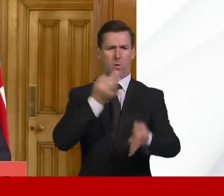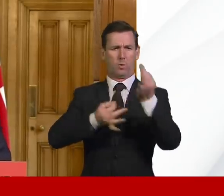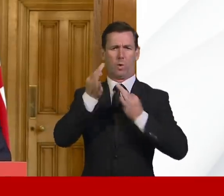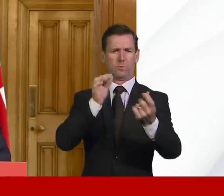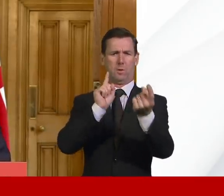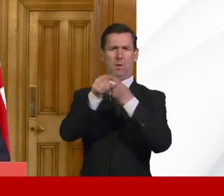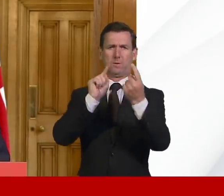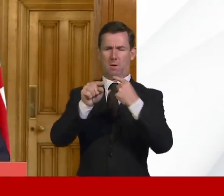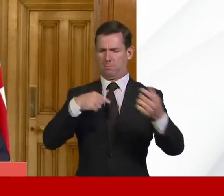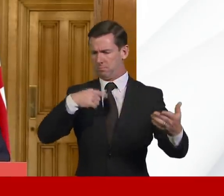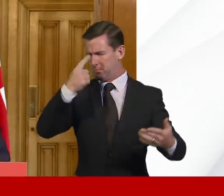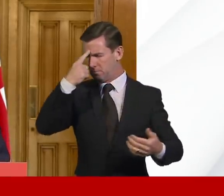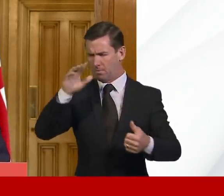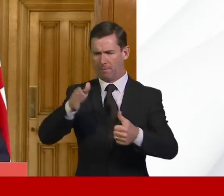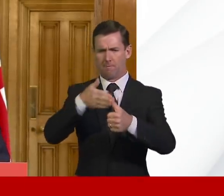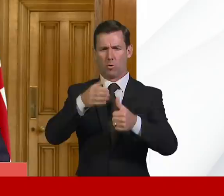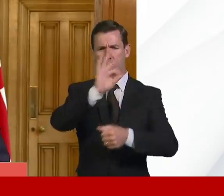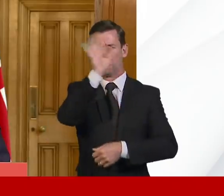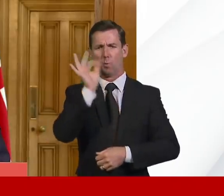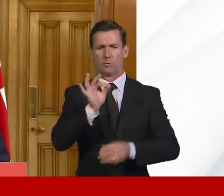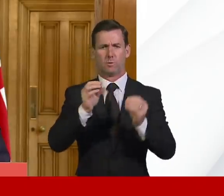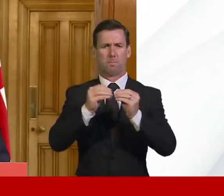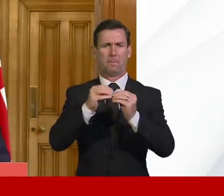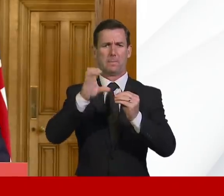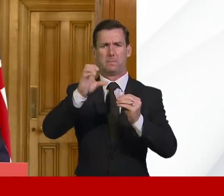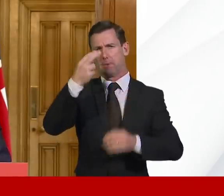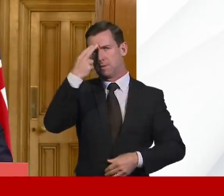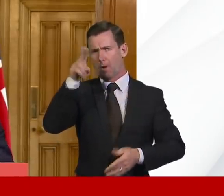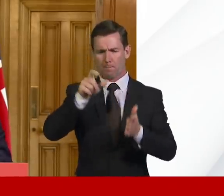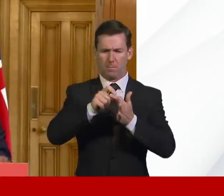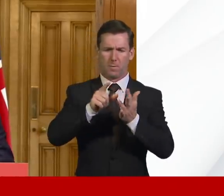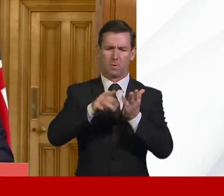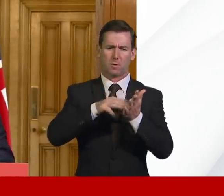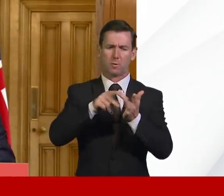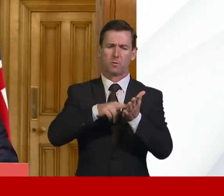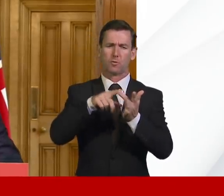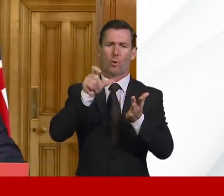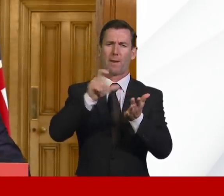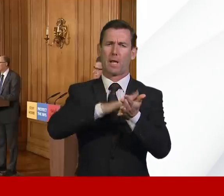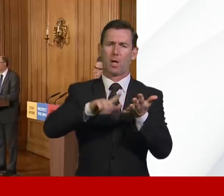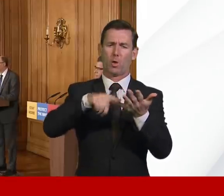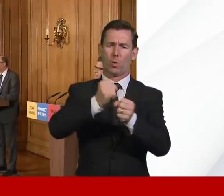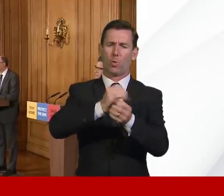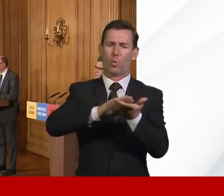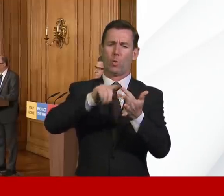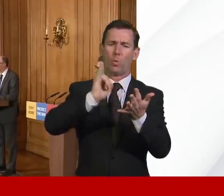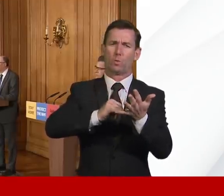I think the first question is from the BBC, from Dominic Hughes. Dominic, please. Yes, good afternoon.